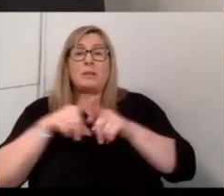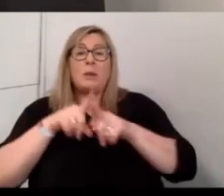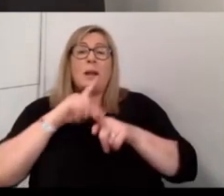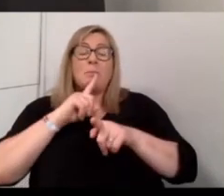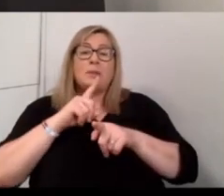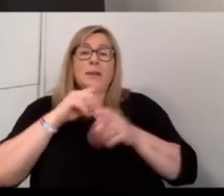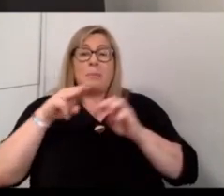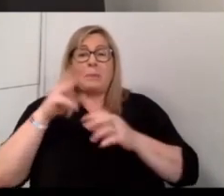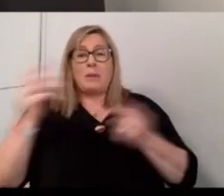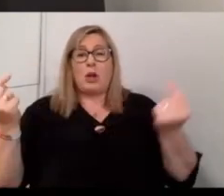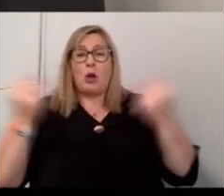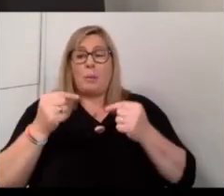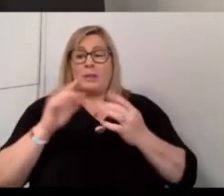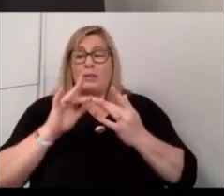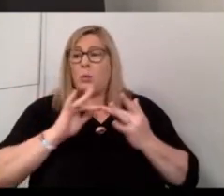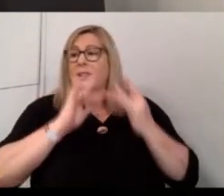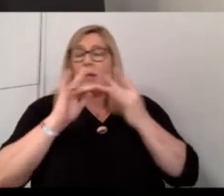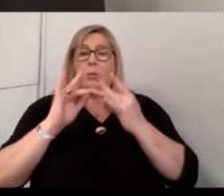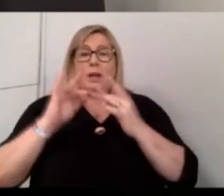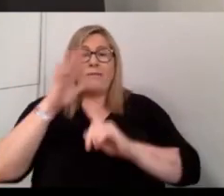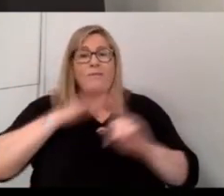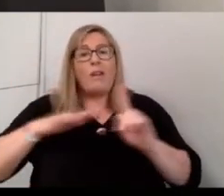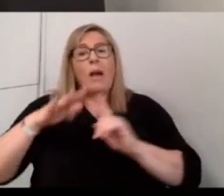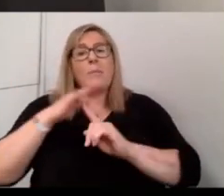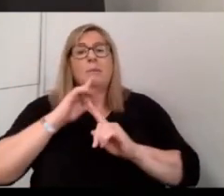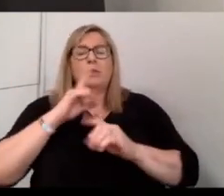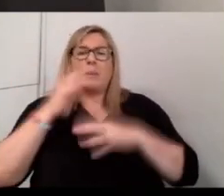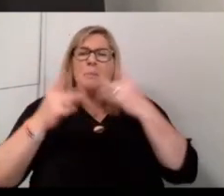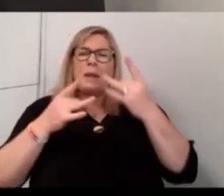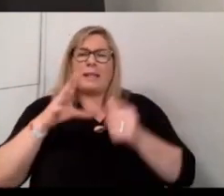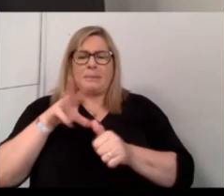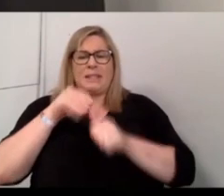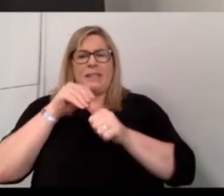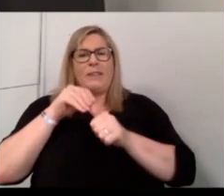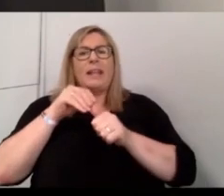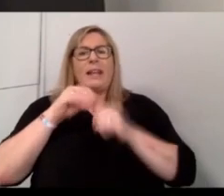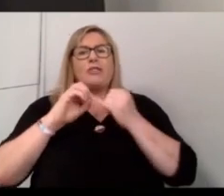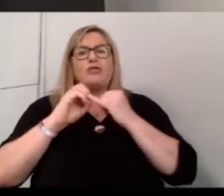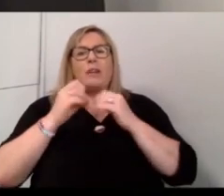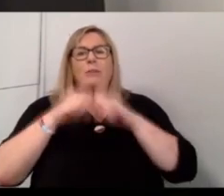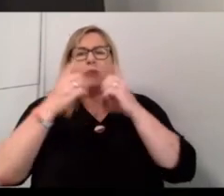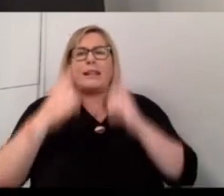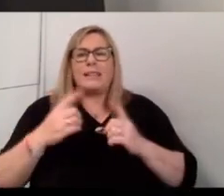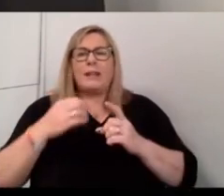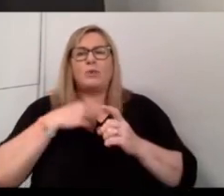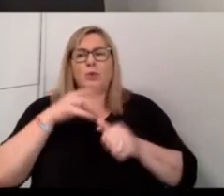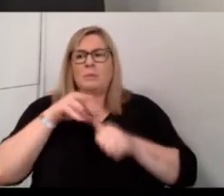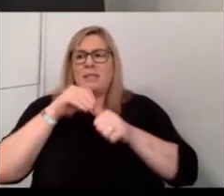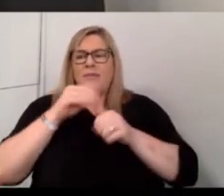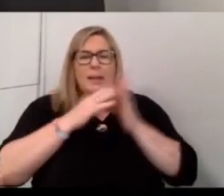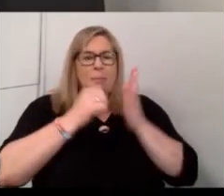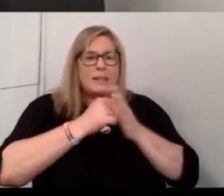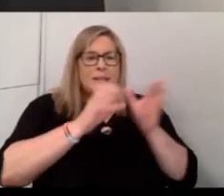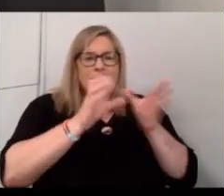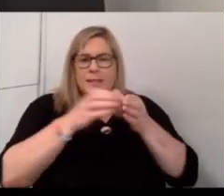people coming into a networking environment, but making it specific and trying to break it down into certain industries or to complementary industries,